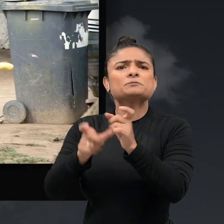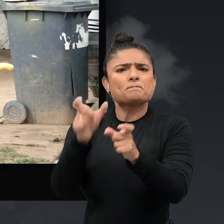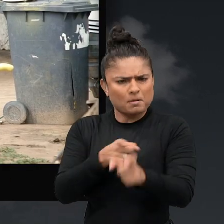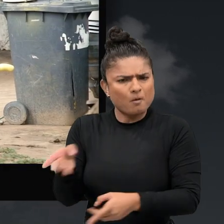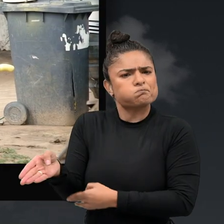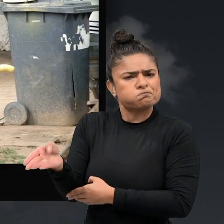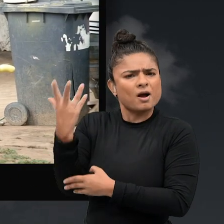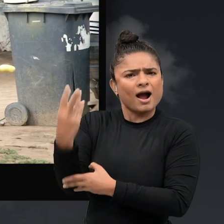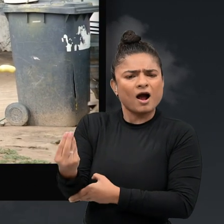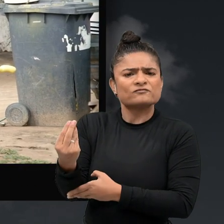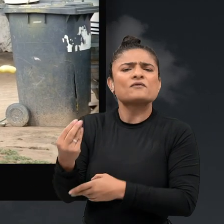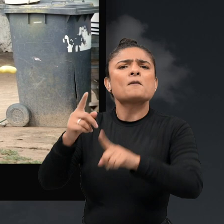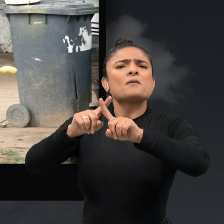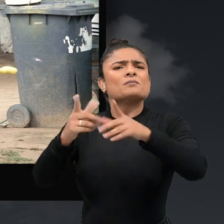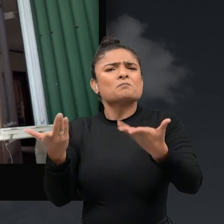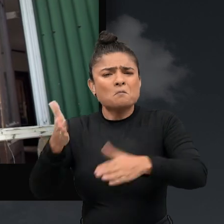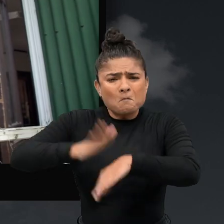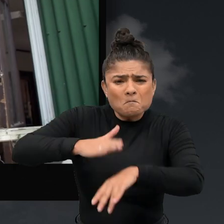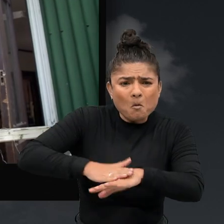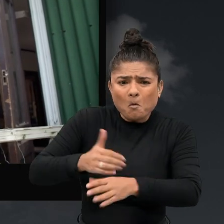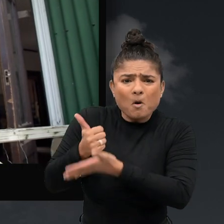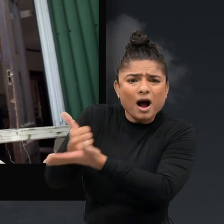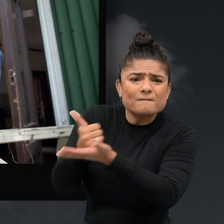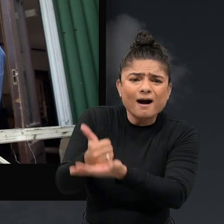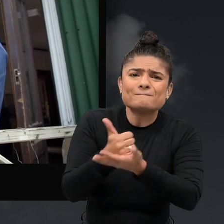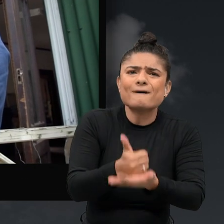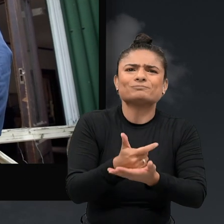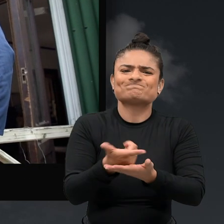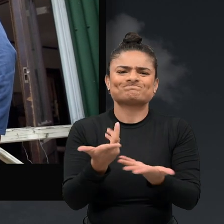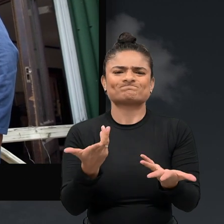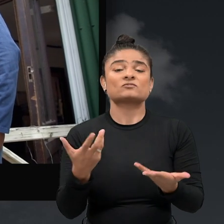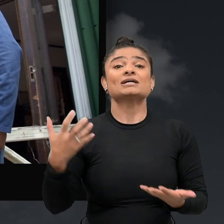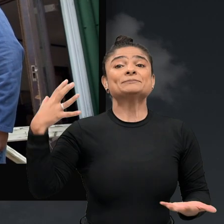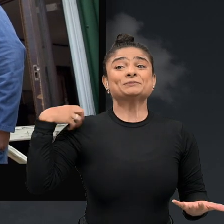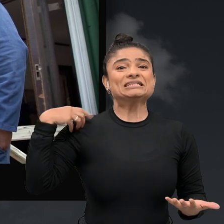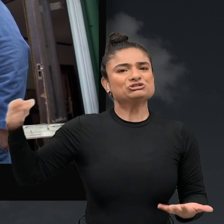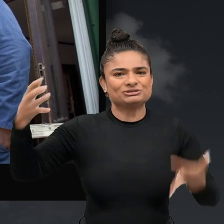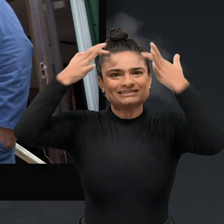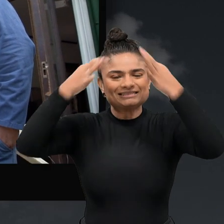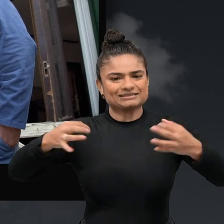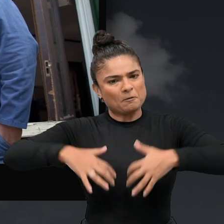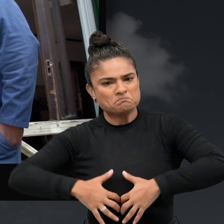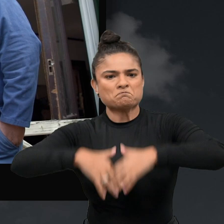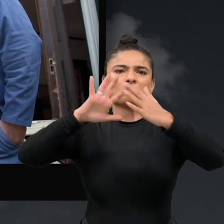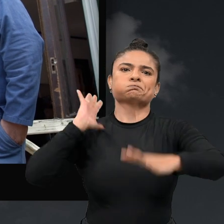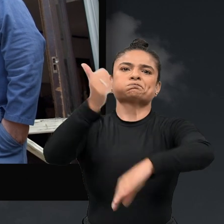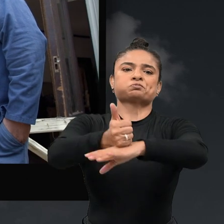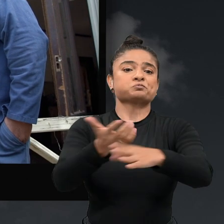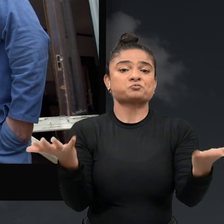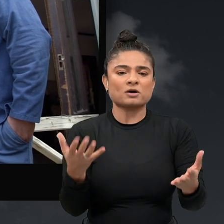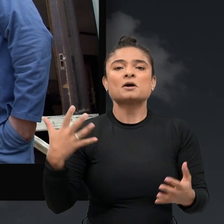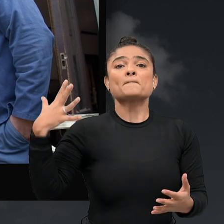And there is also a mention of people with disabilities to an extent that such a ministry has been